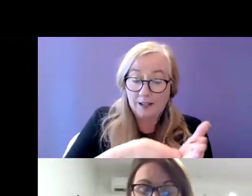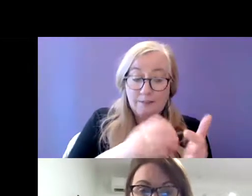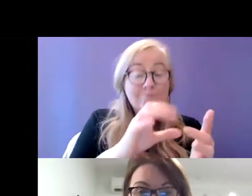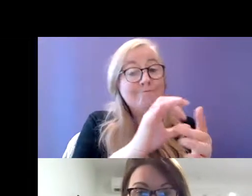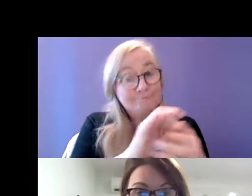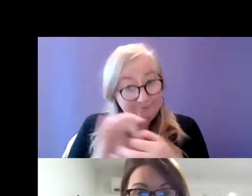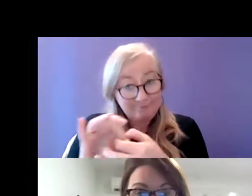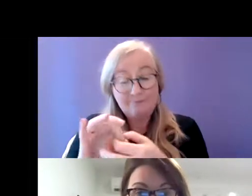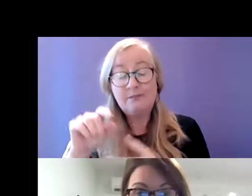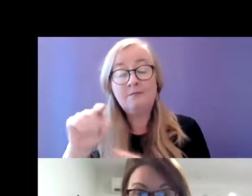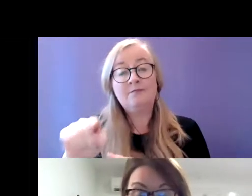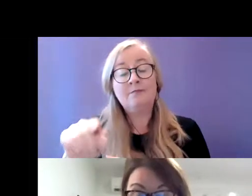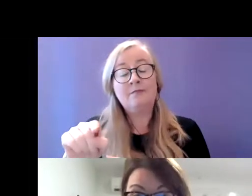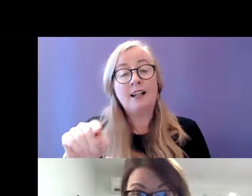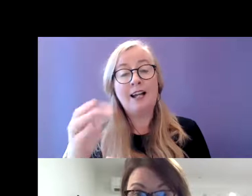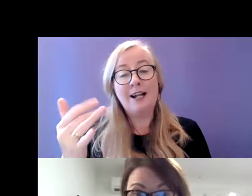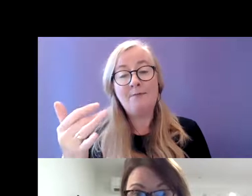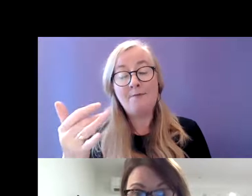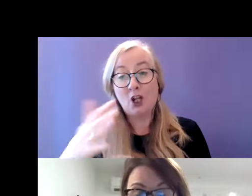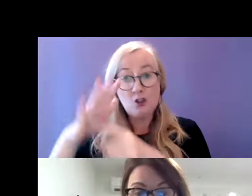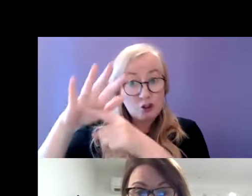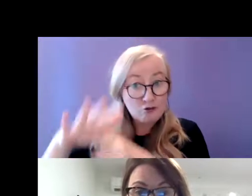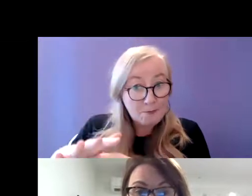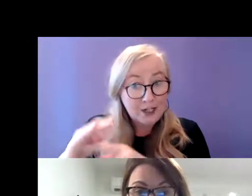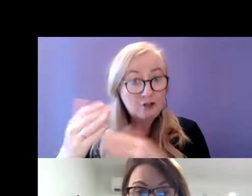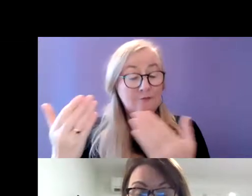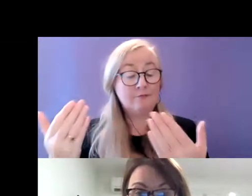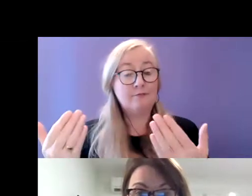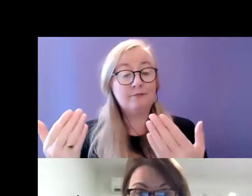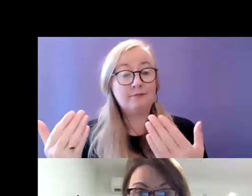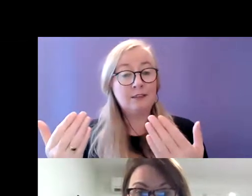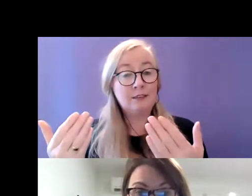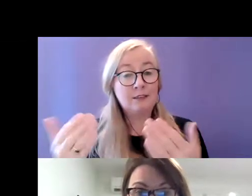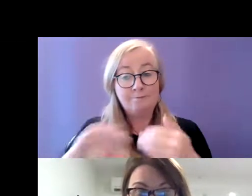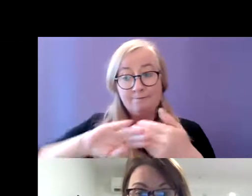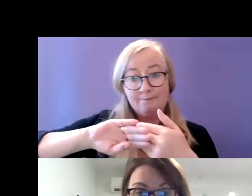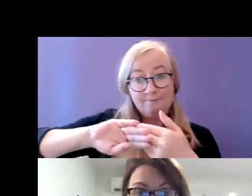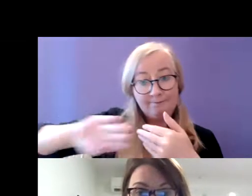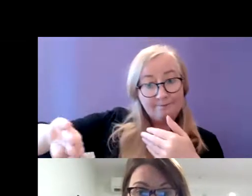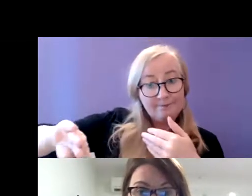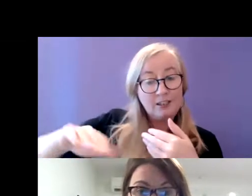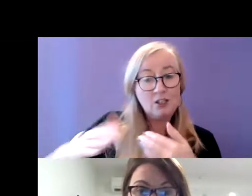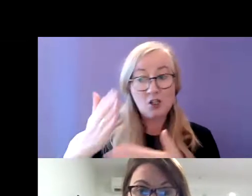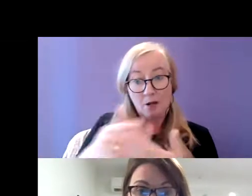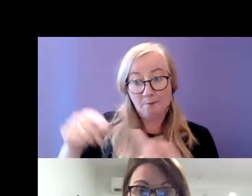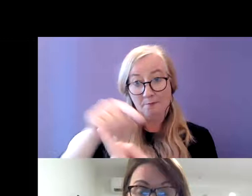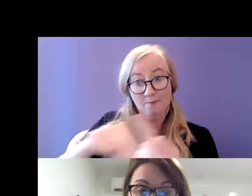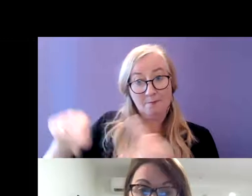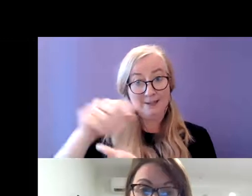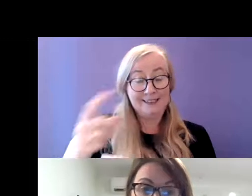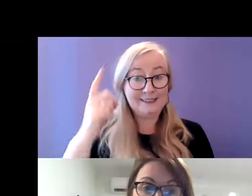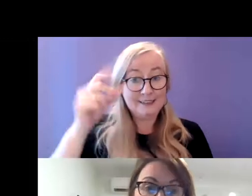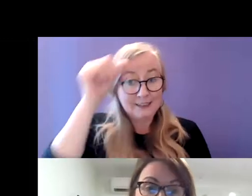issues around discrimination and marginalisation that some of this population are facing.